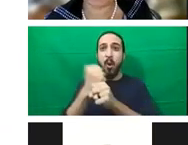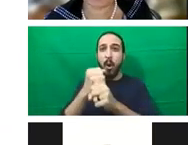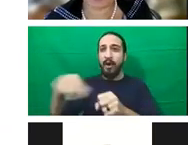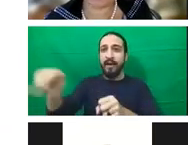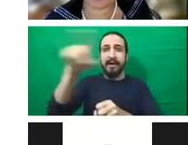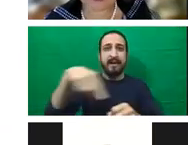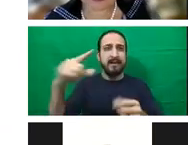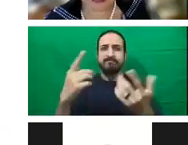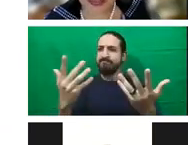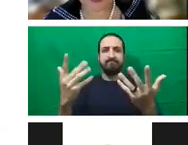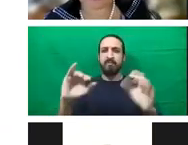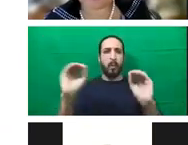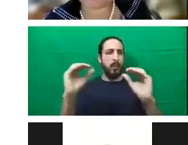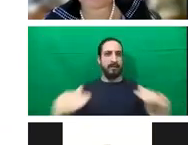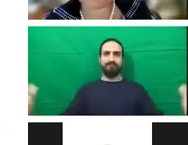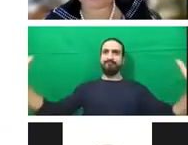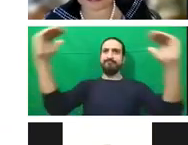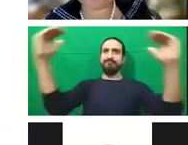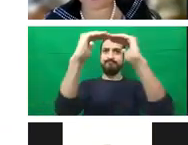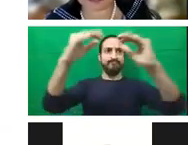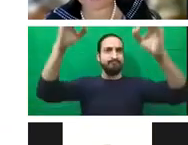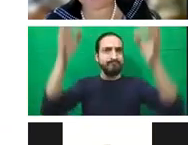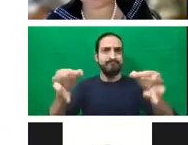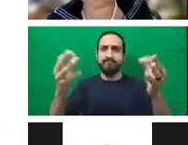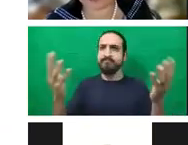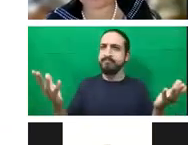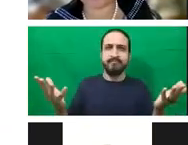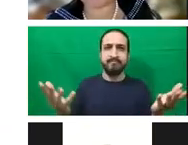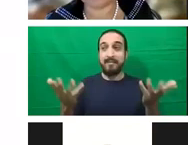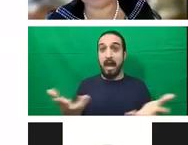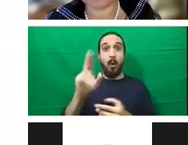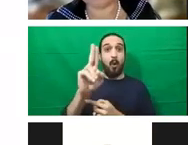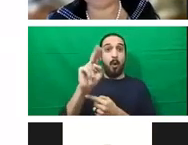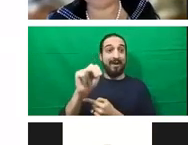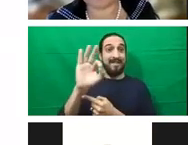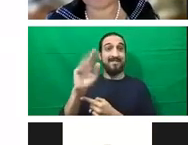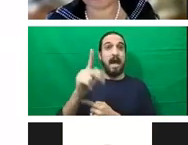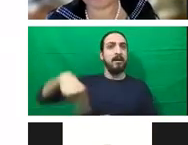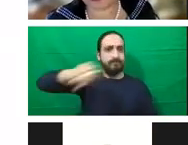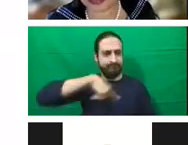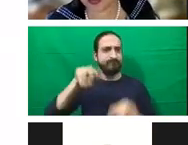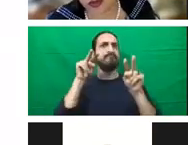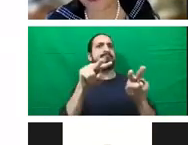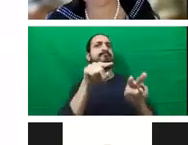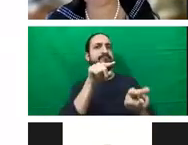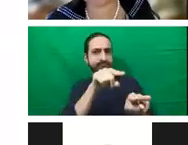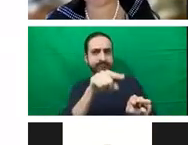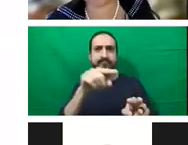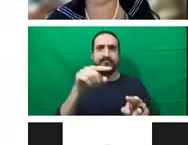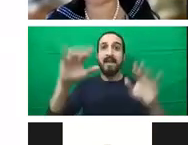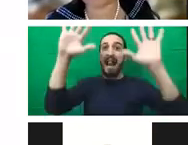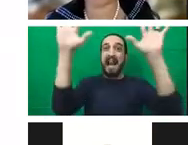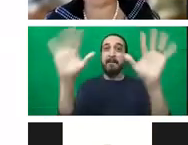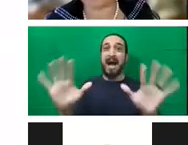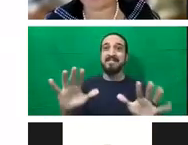At UNFPA, we recognize that climate crisis will undermine our collective efforts to end what we've called